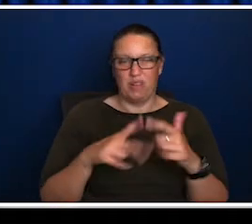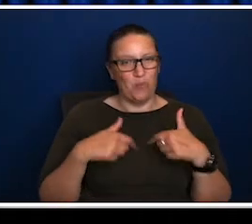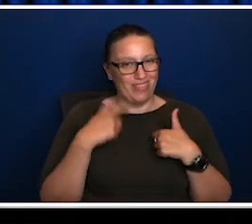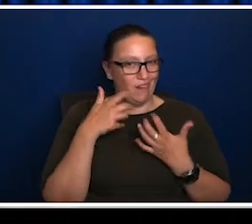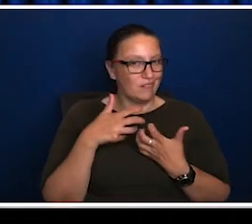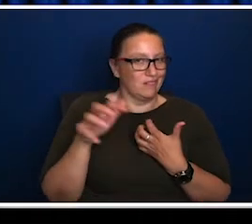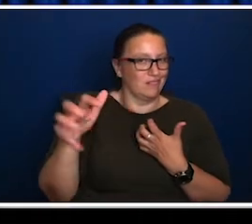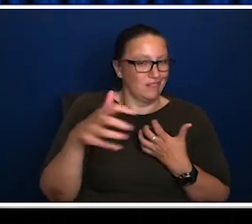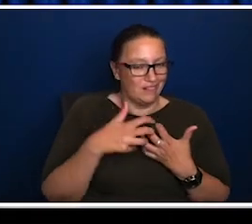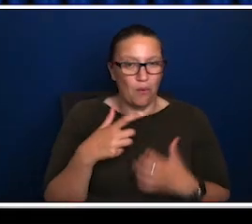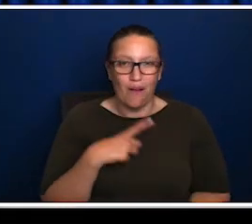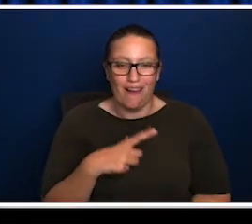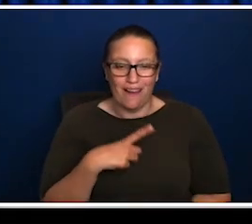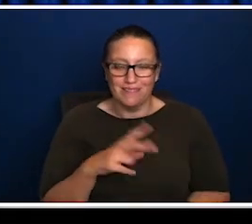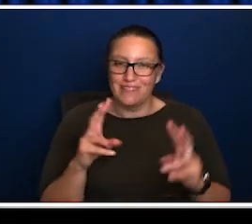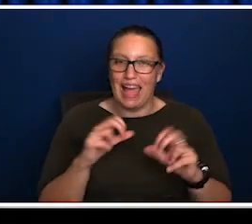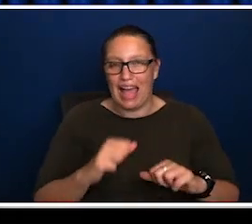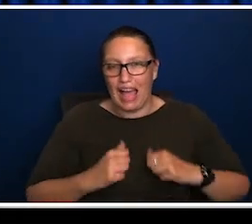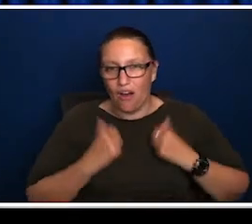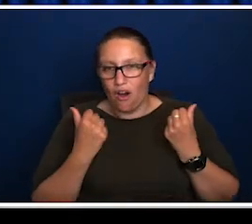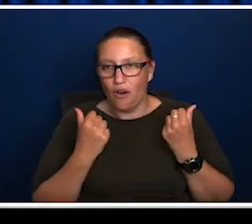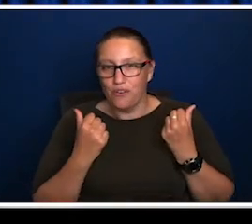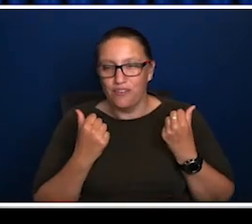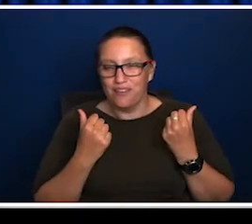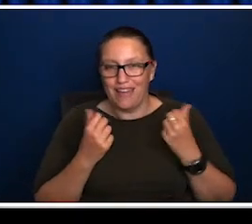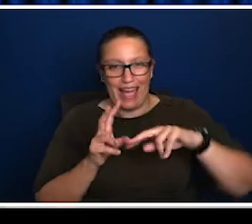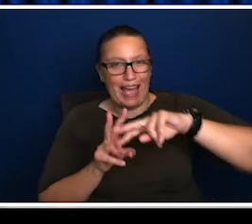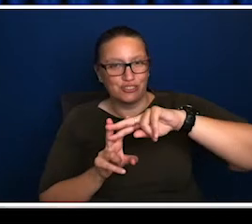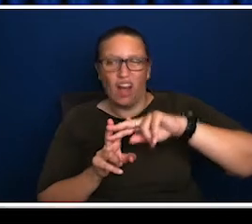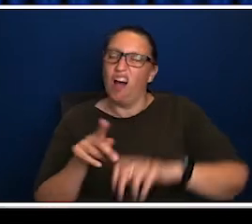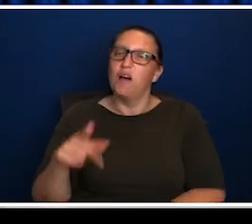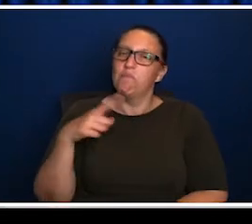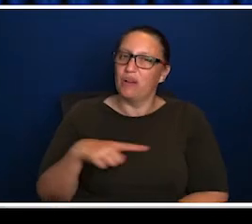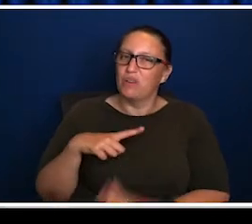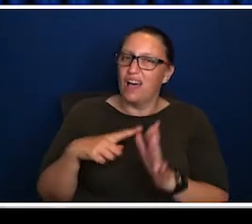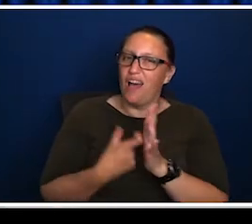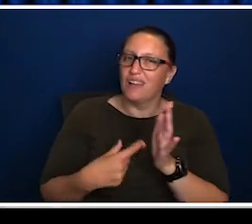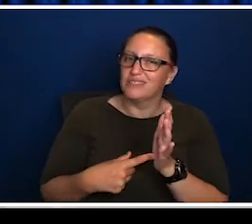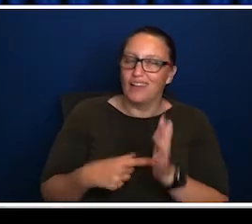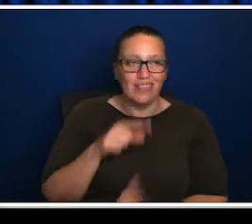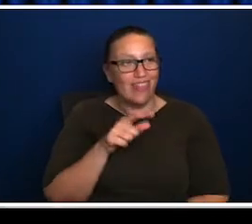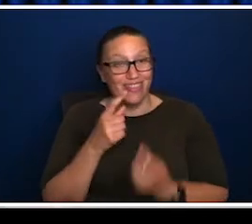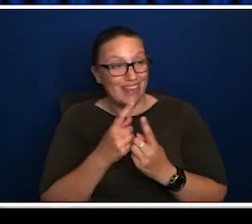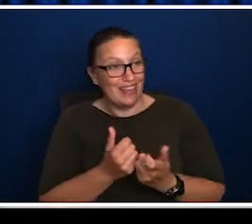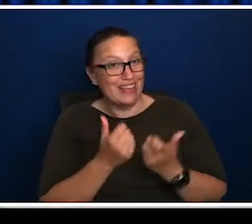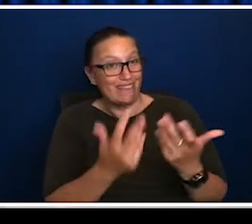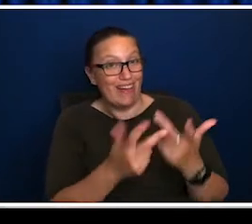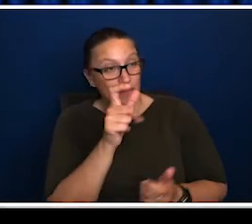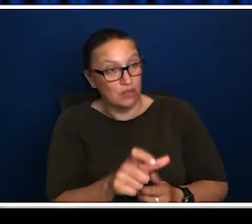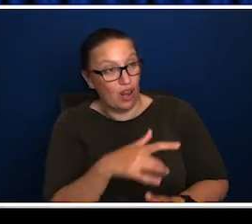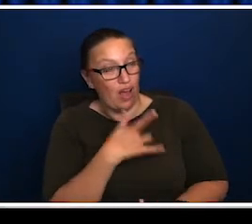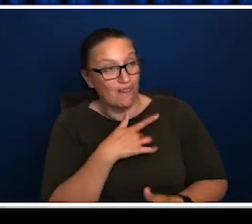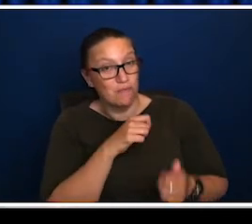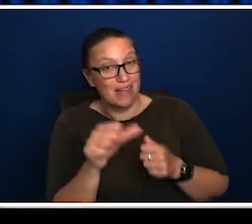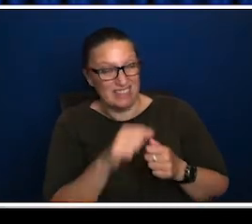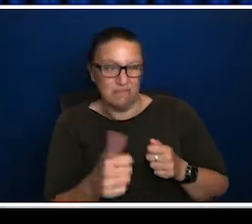train or so on. So I think it is one of the things in my family, we have this hilarious, or we think it's hilarious, because art, it's our own little